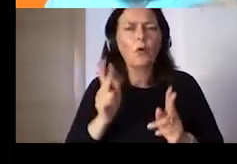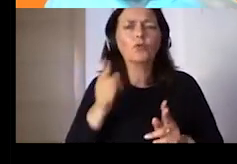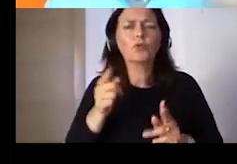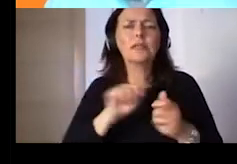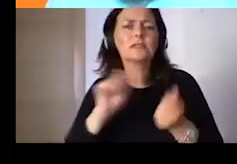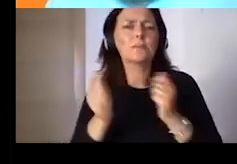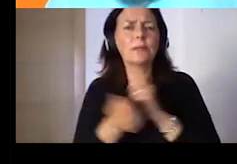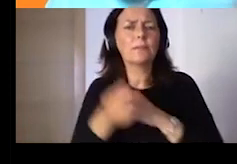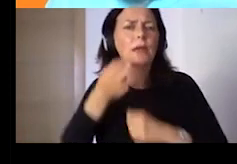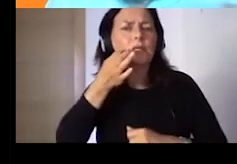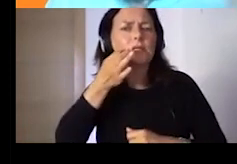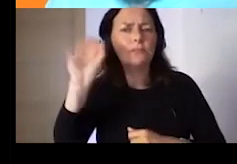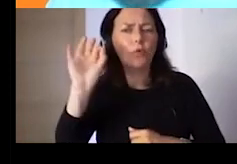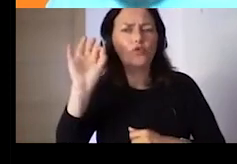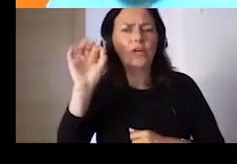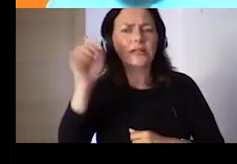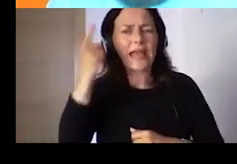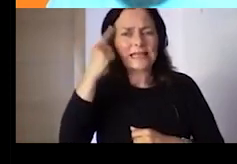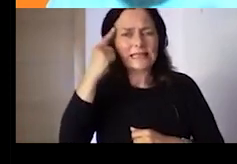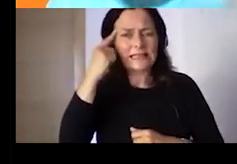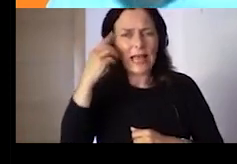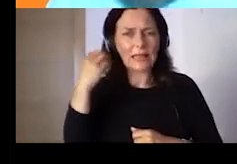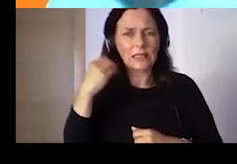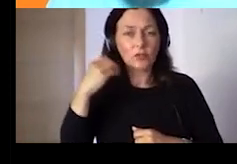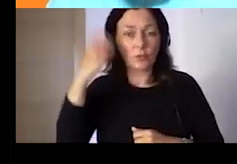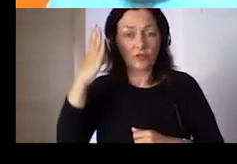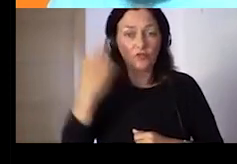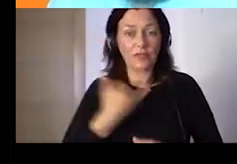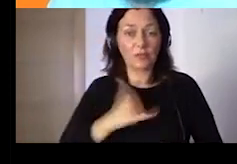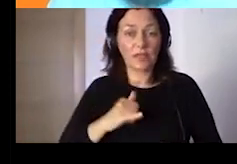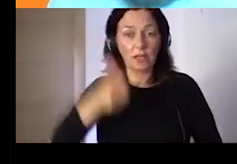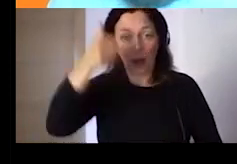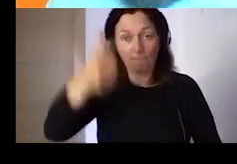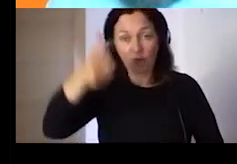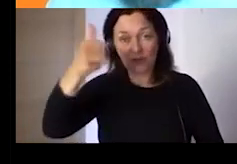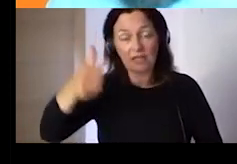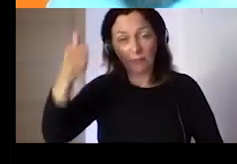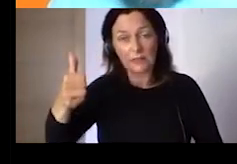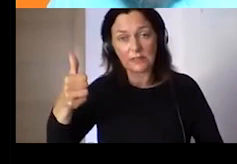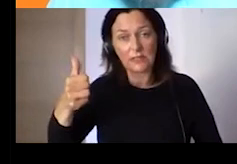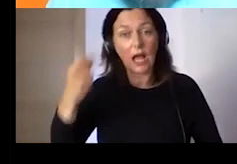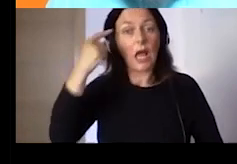about the community and how these competences will improve the community around us.